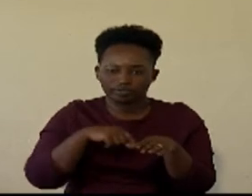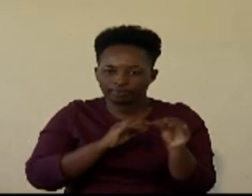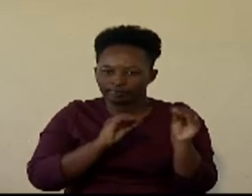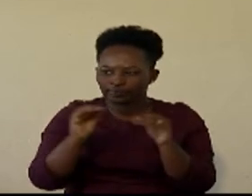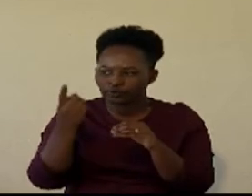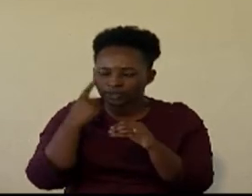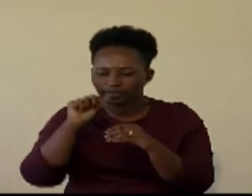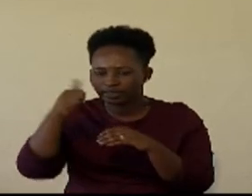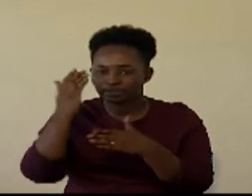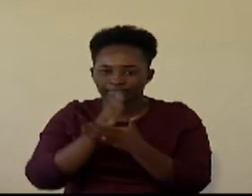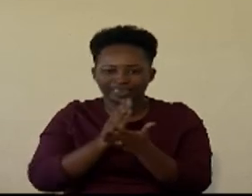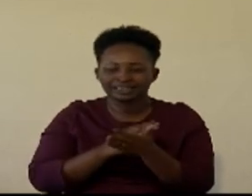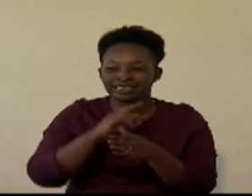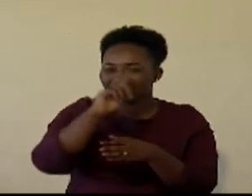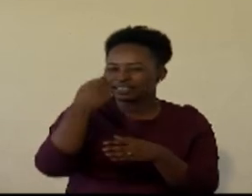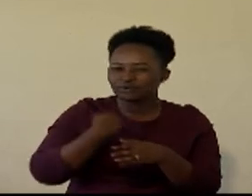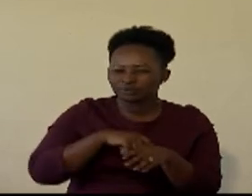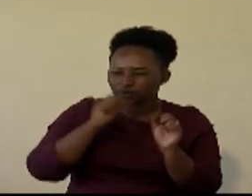parts. Can we see some anomalies?